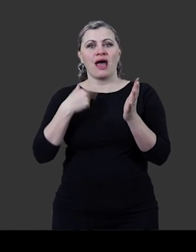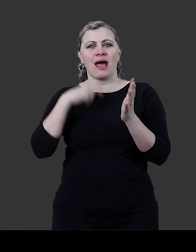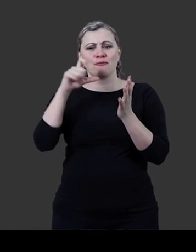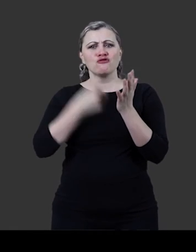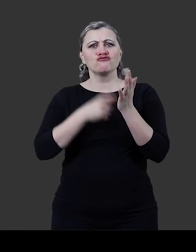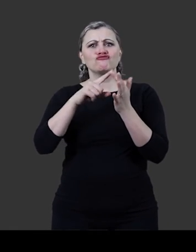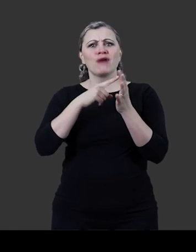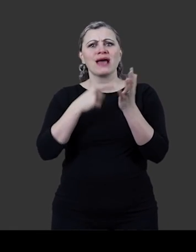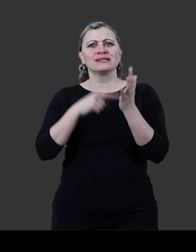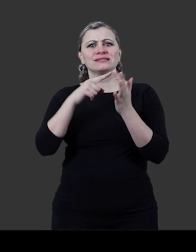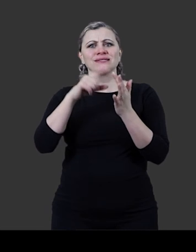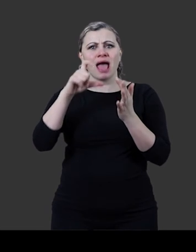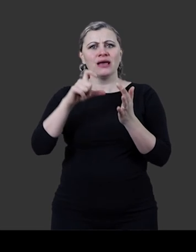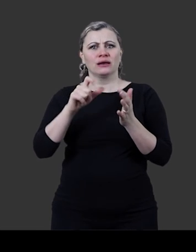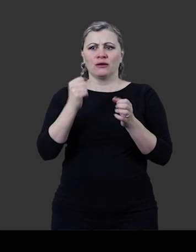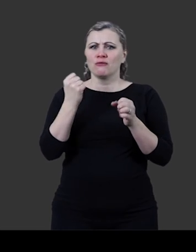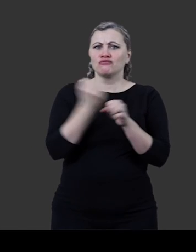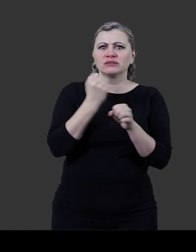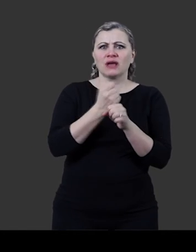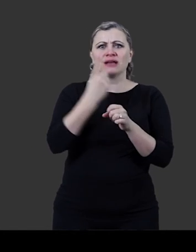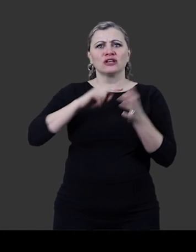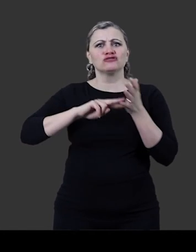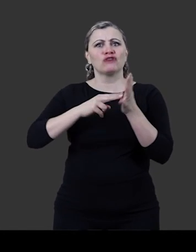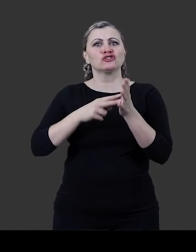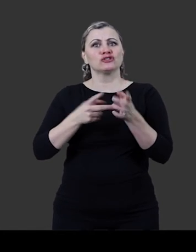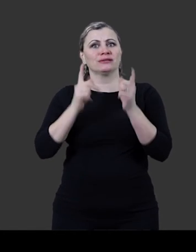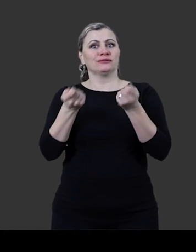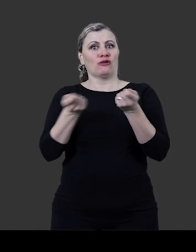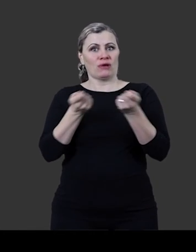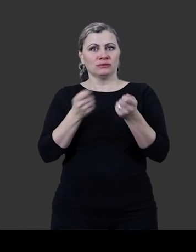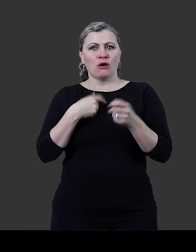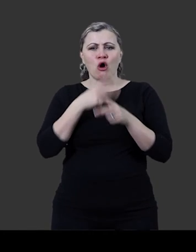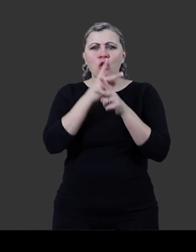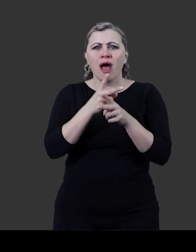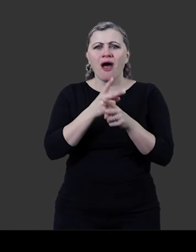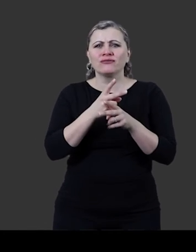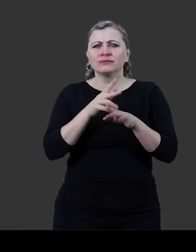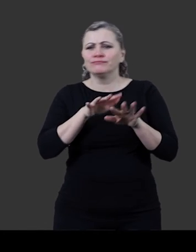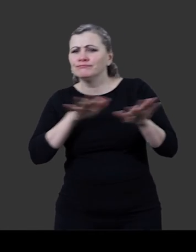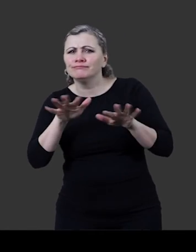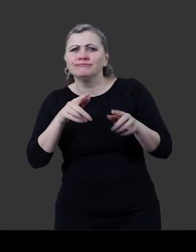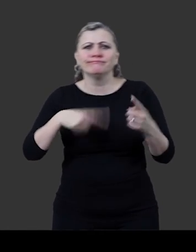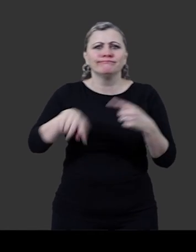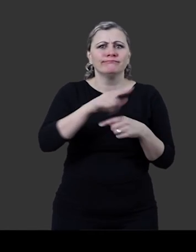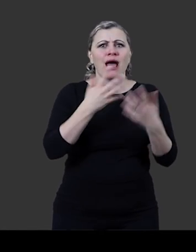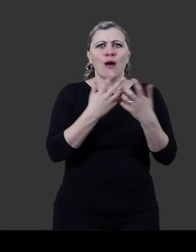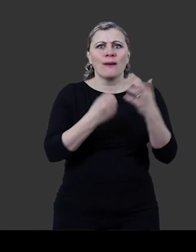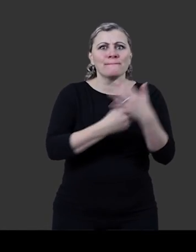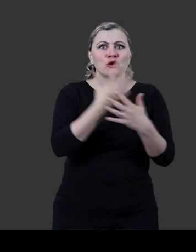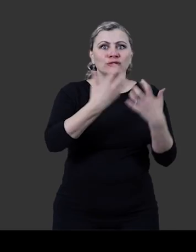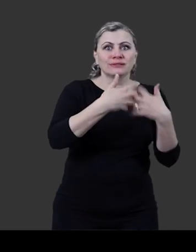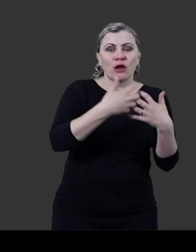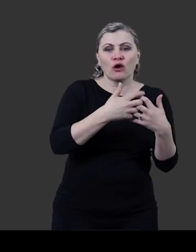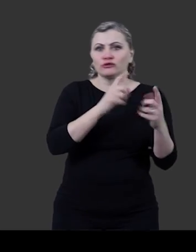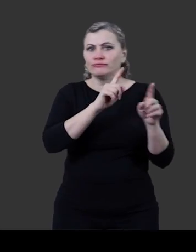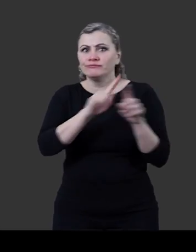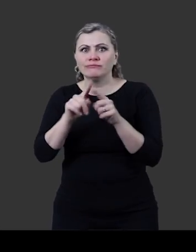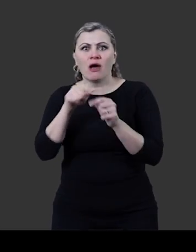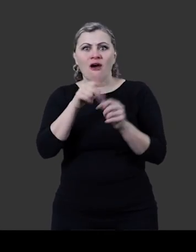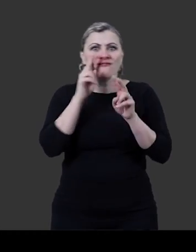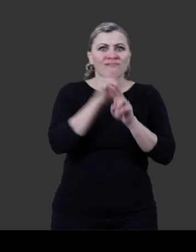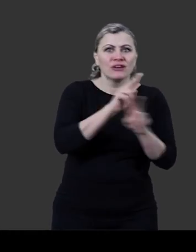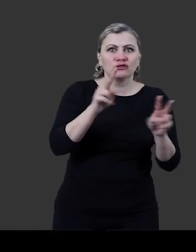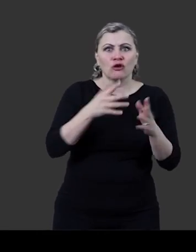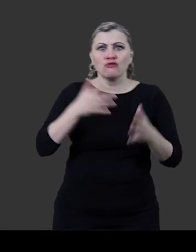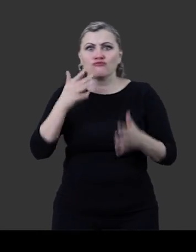My name is Rosie Richardson. I am Createx Product and Strategy Director. I look after our roadmap of emerging technologies, computer